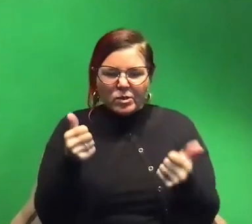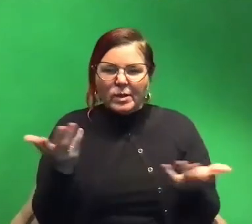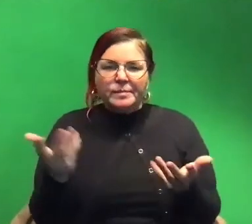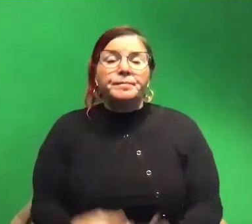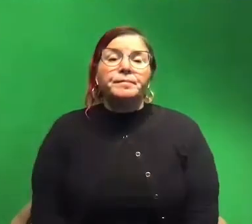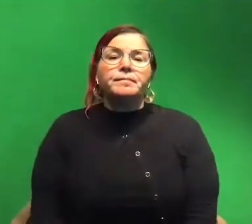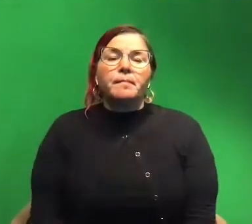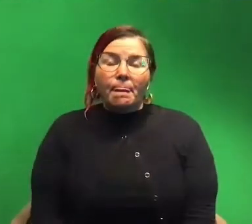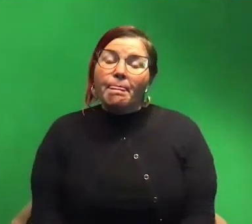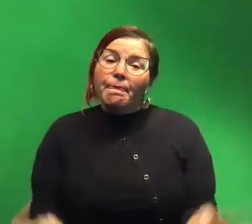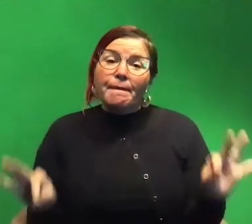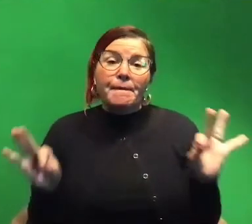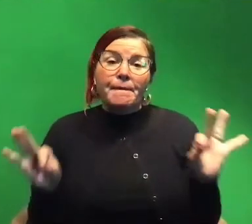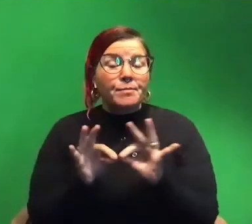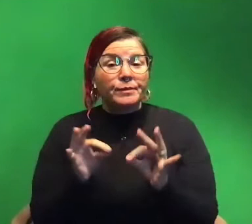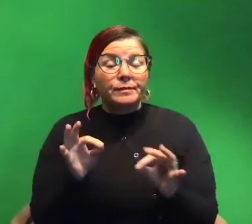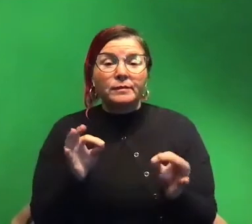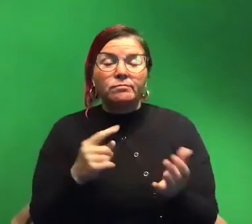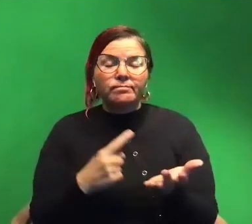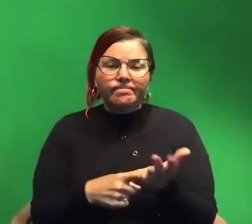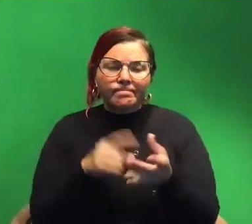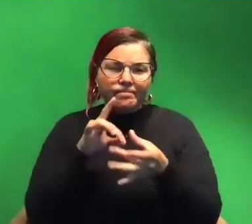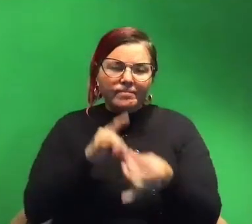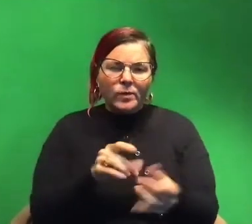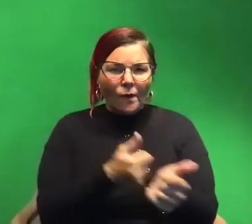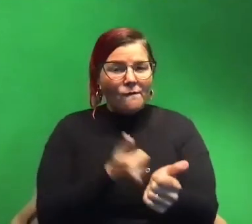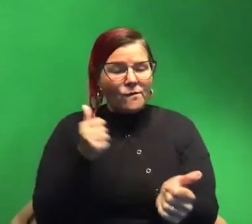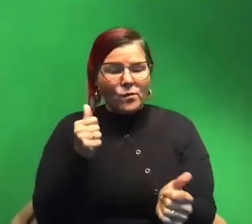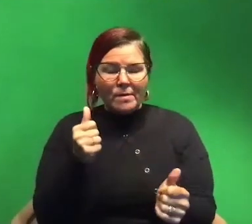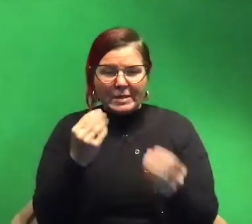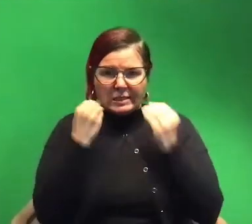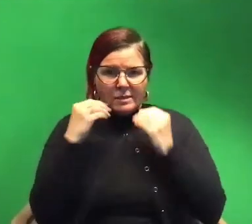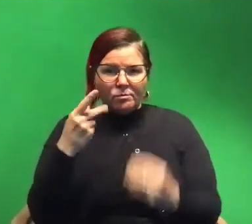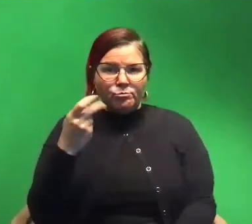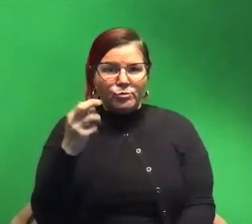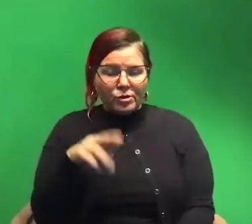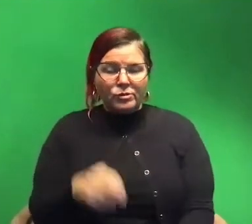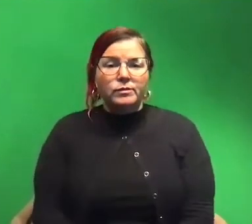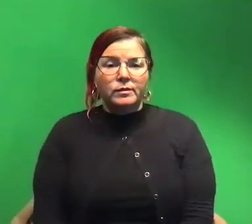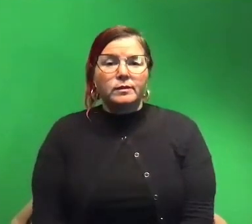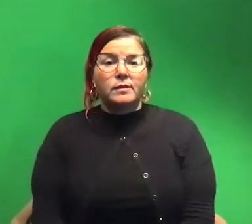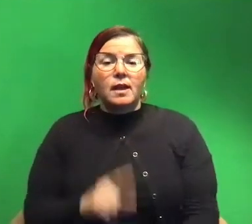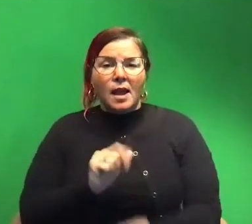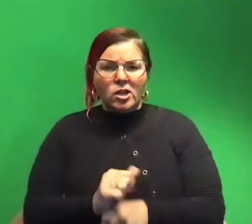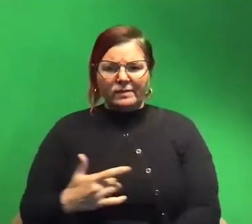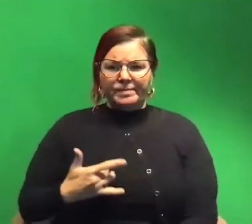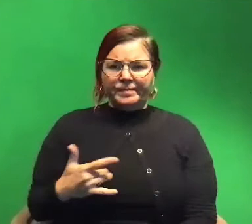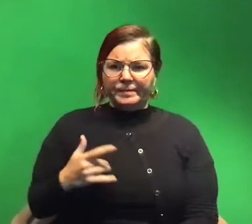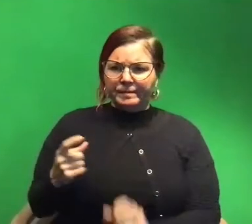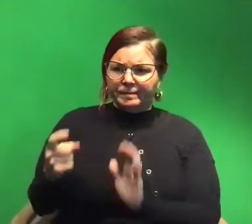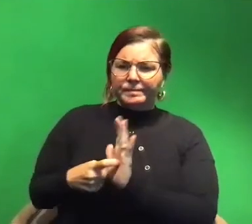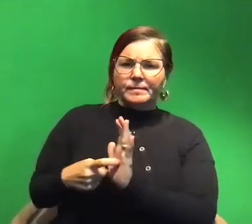really important when we talk about how they avoid predator. Right? To be able to actually detect a predator coming.